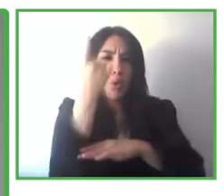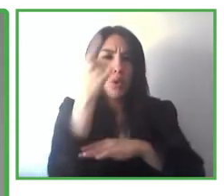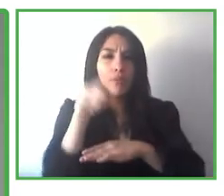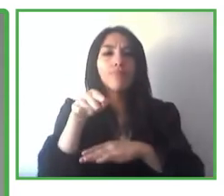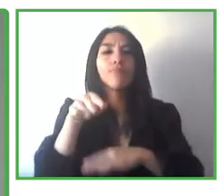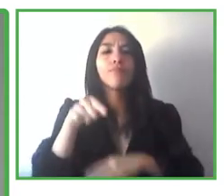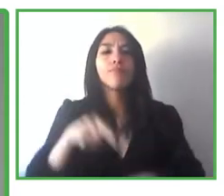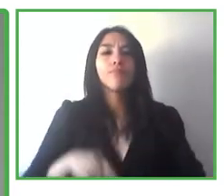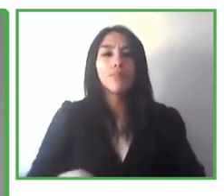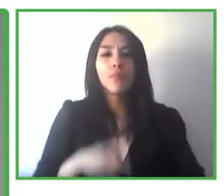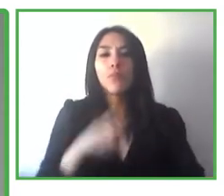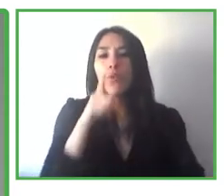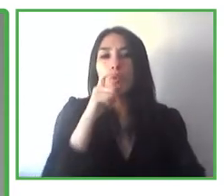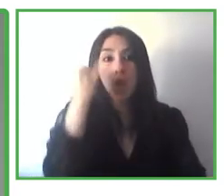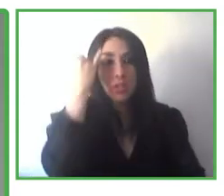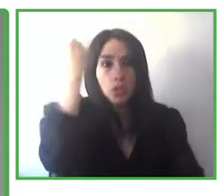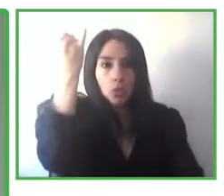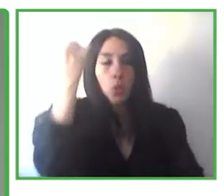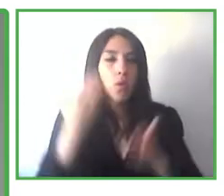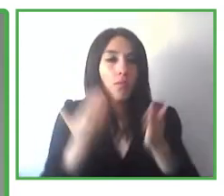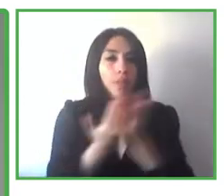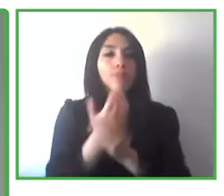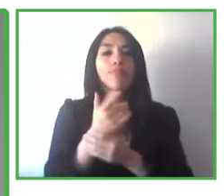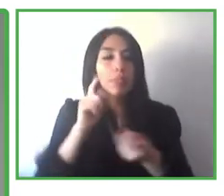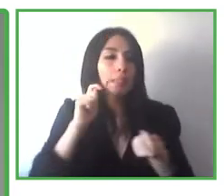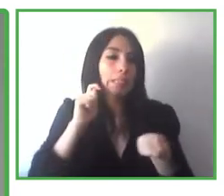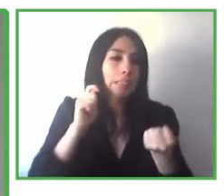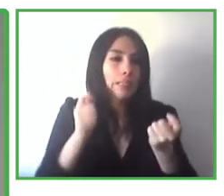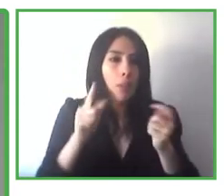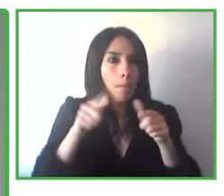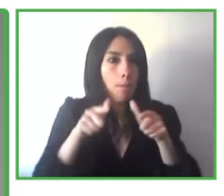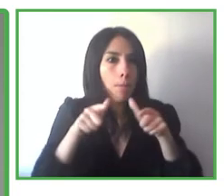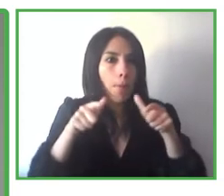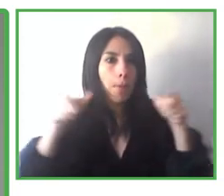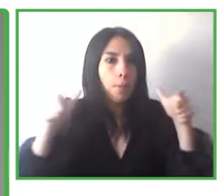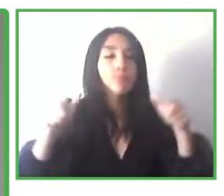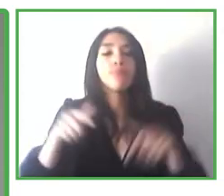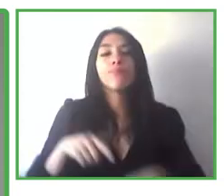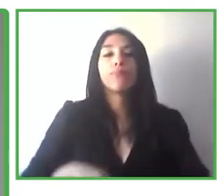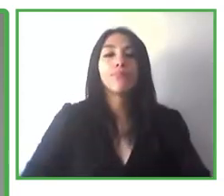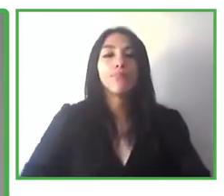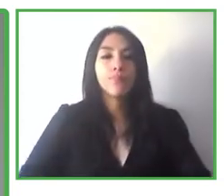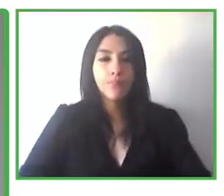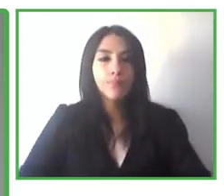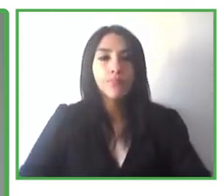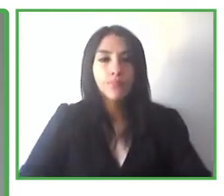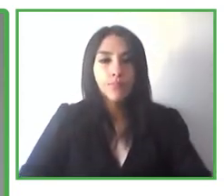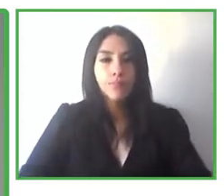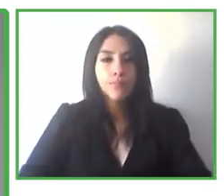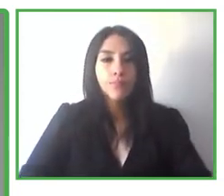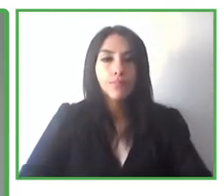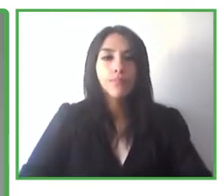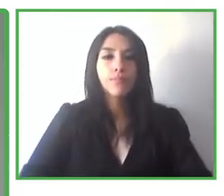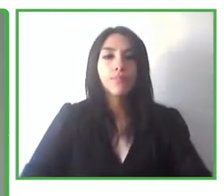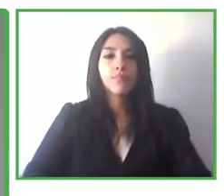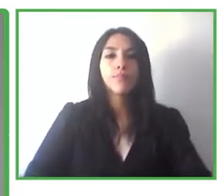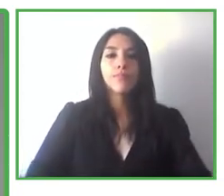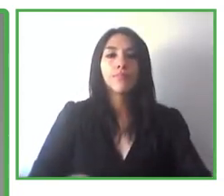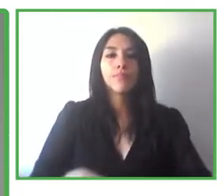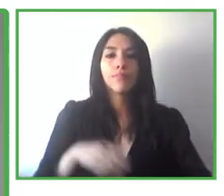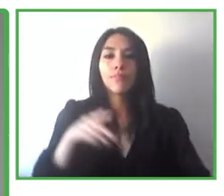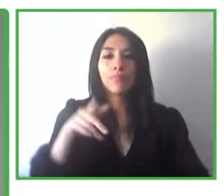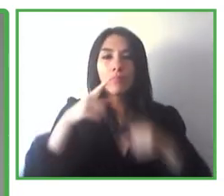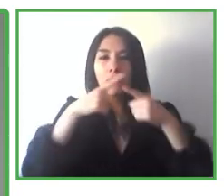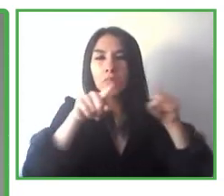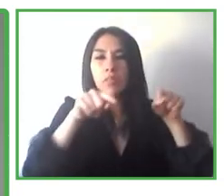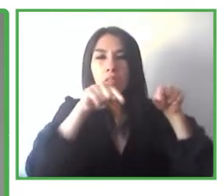they present some sort of novelty in their application, especially in their application, not so much in their